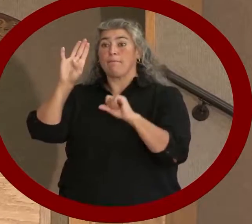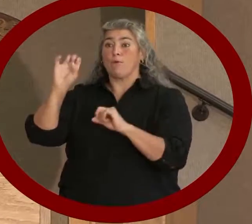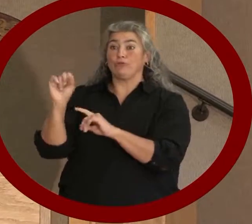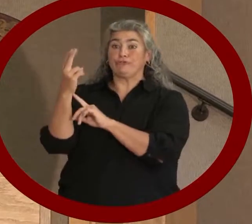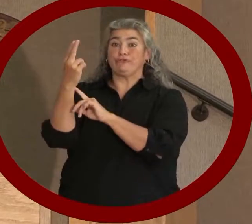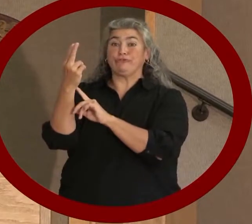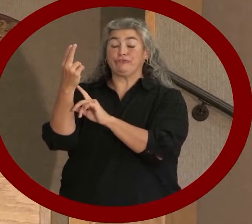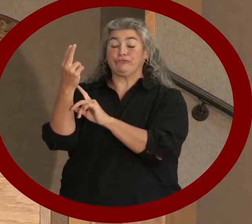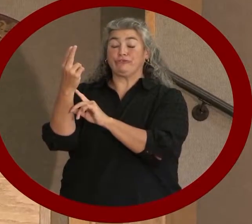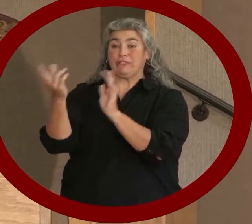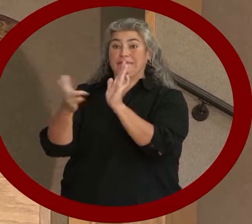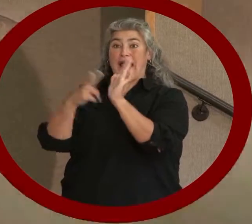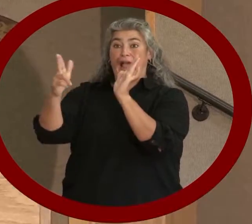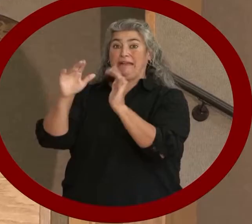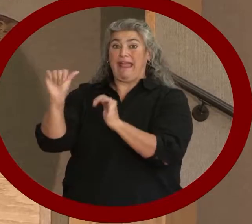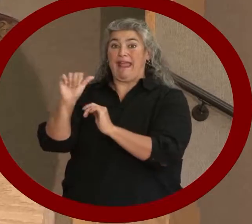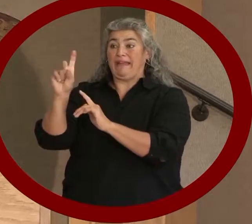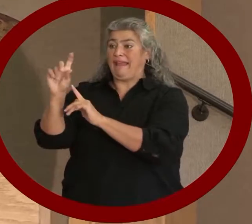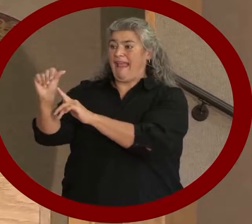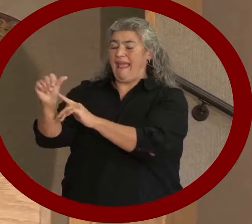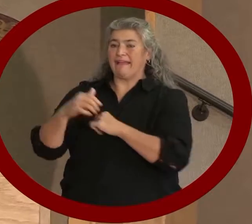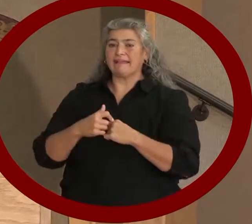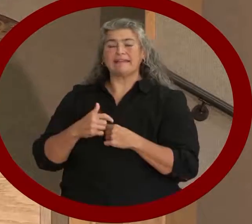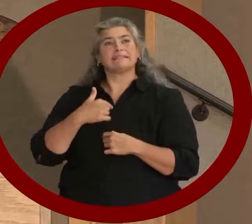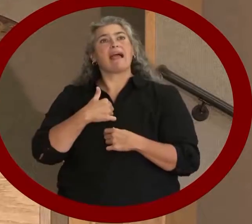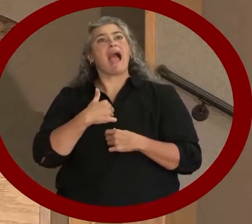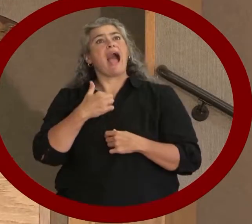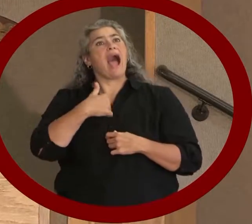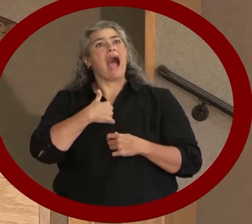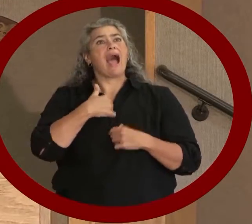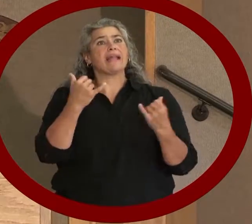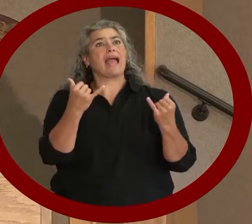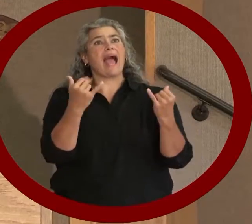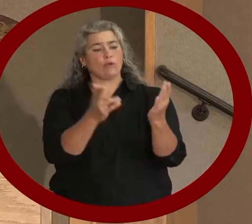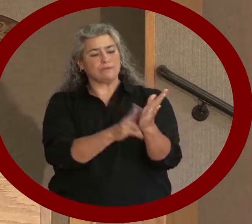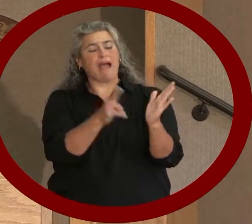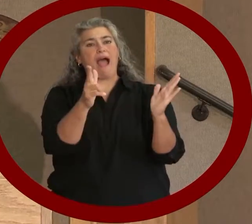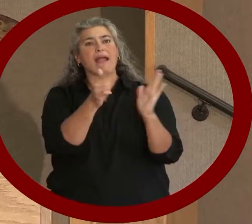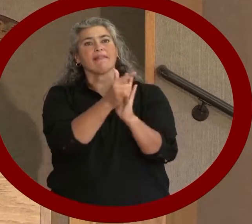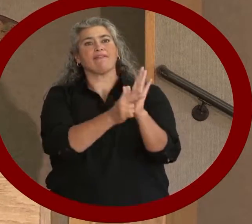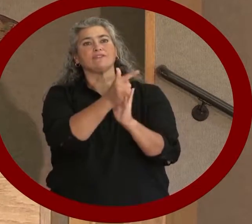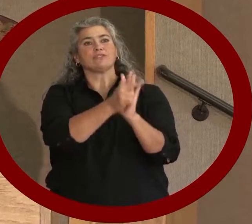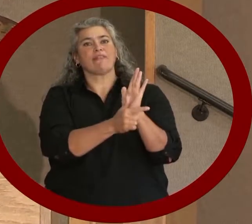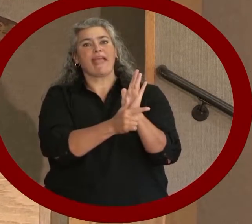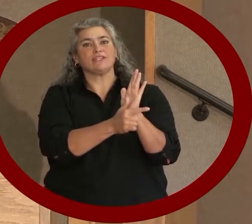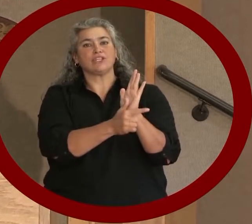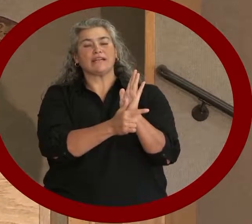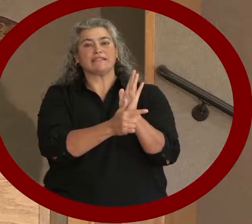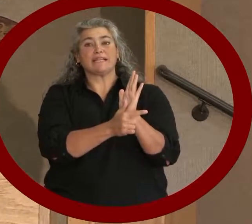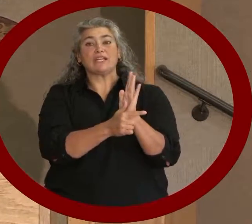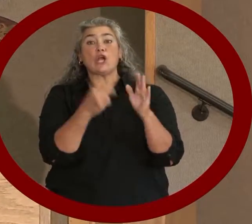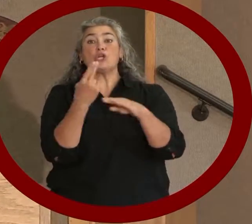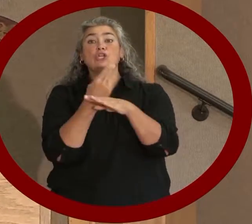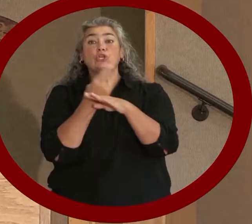now I sign legislation which takes a sledgehammer to another wall, one